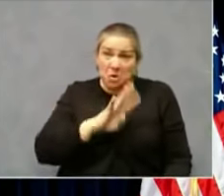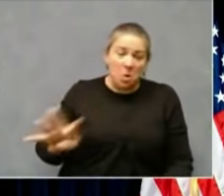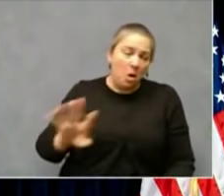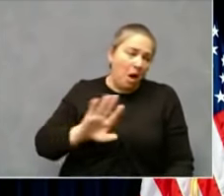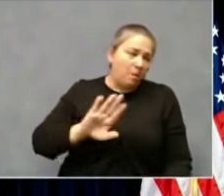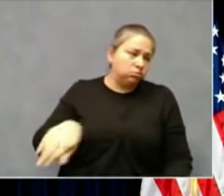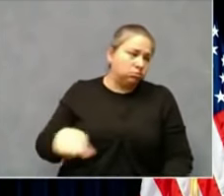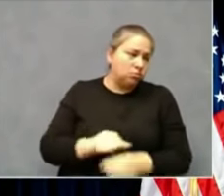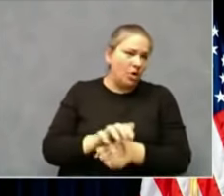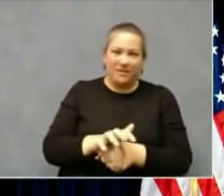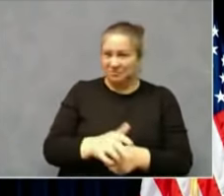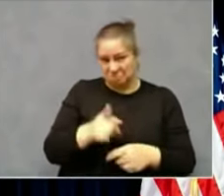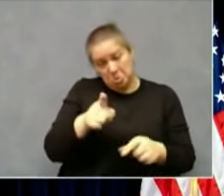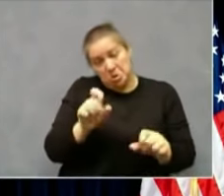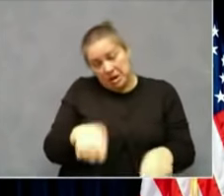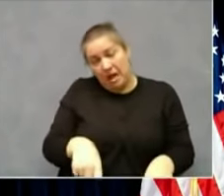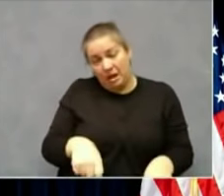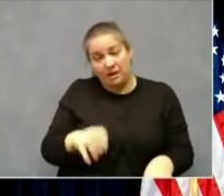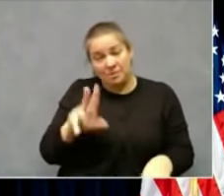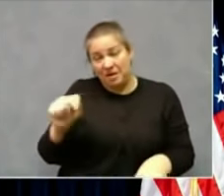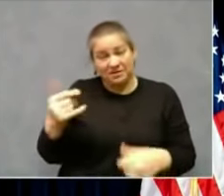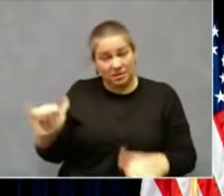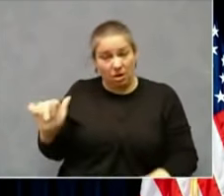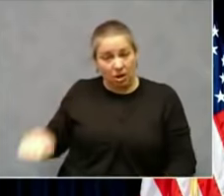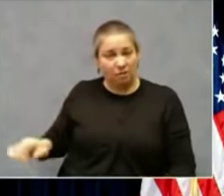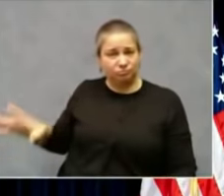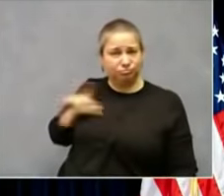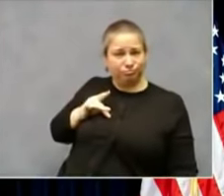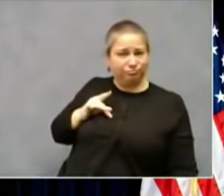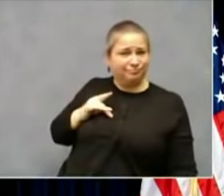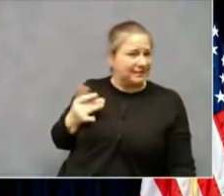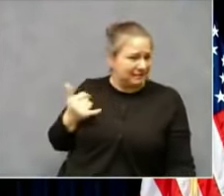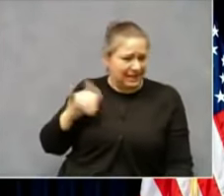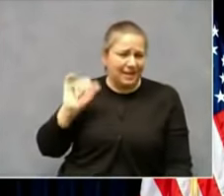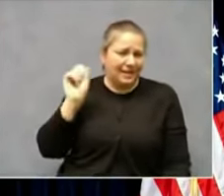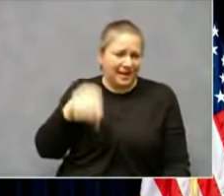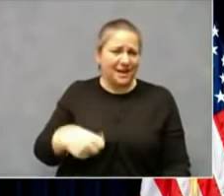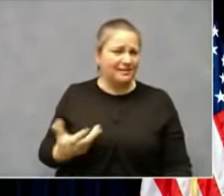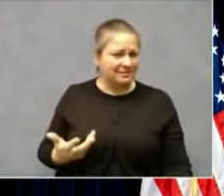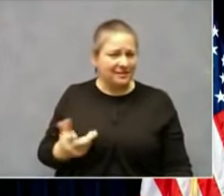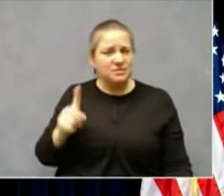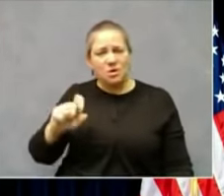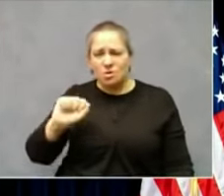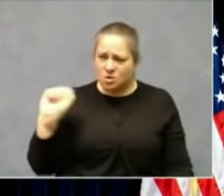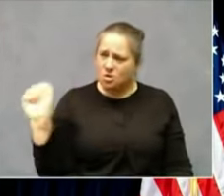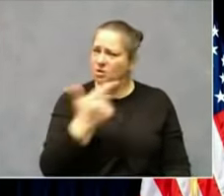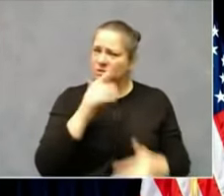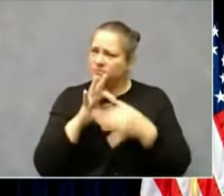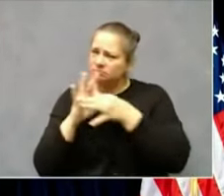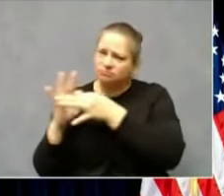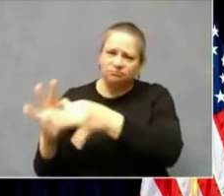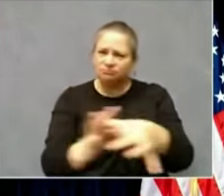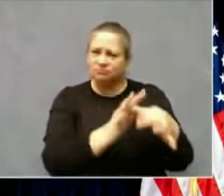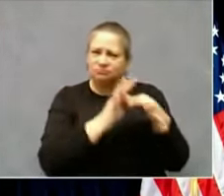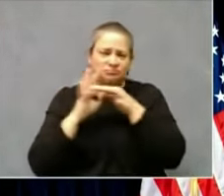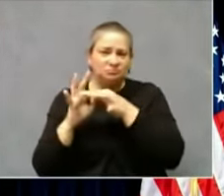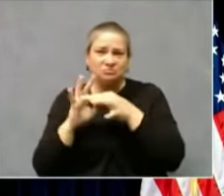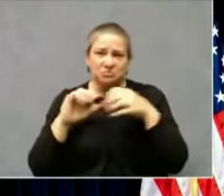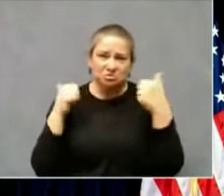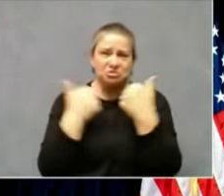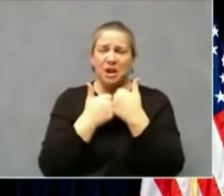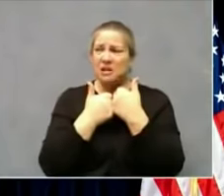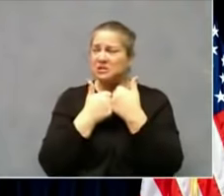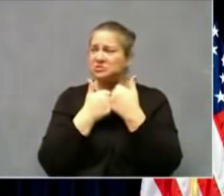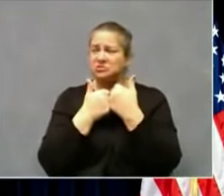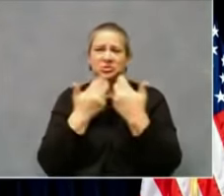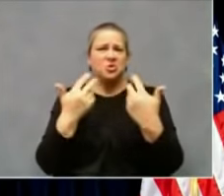So we need everybody's help because the challenge and the threat is so real. Cases aren't just going up